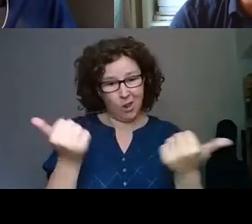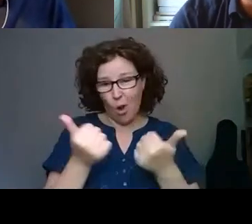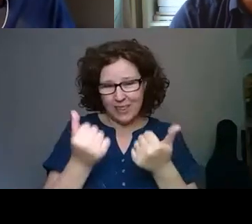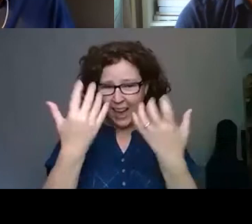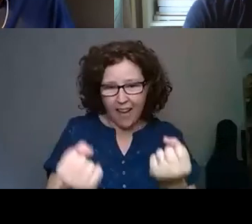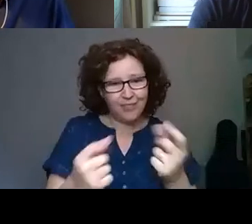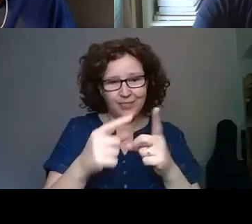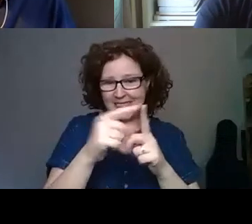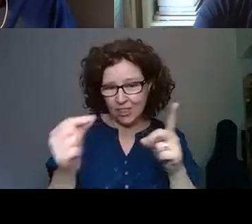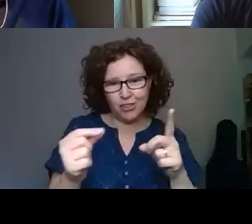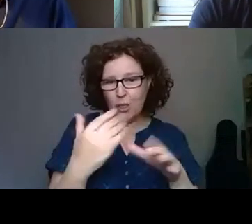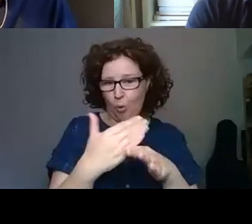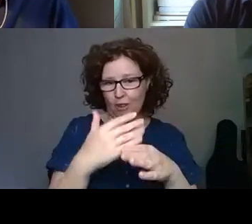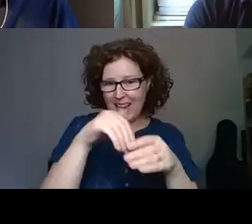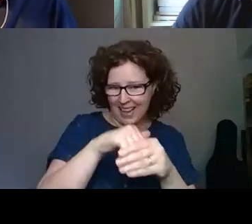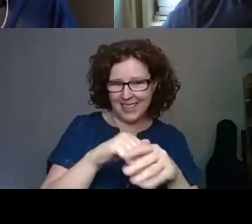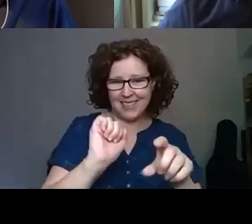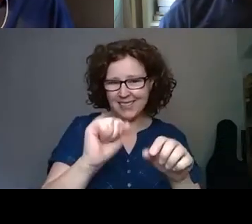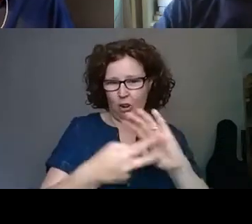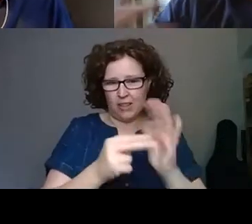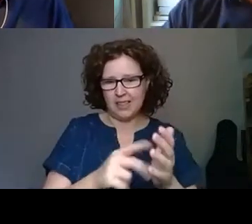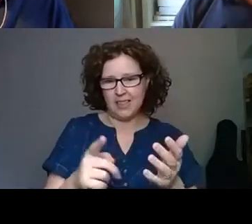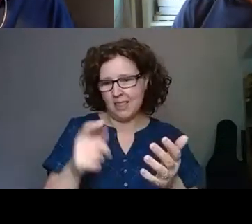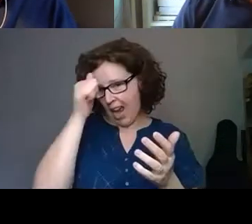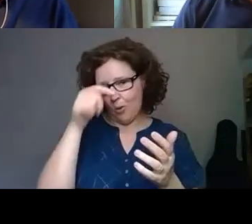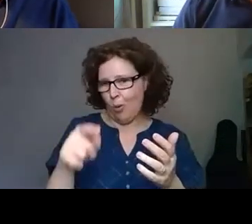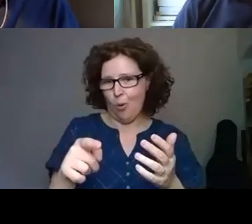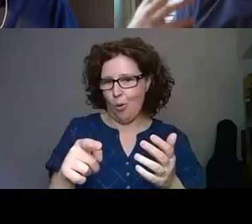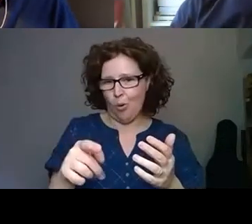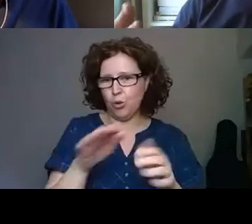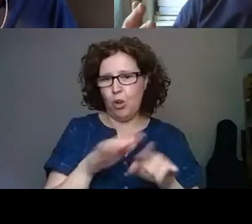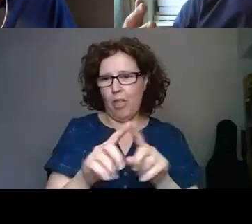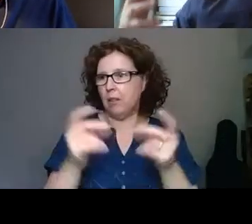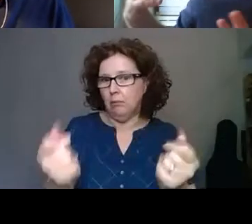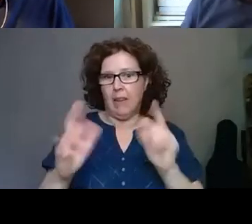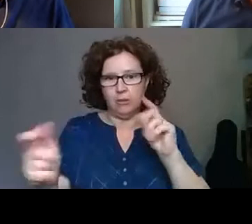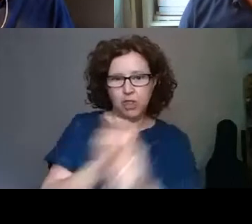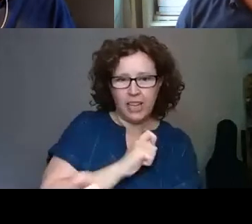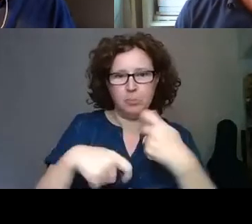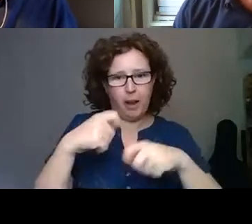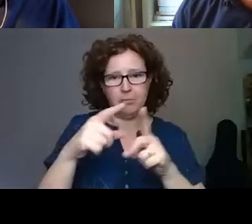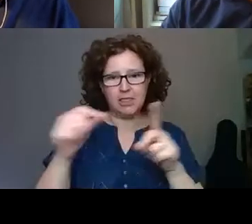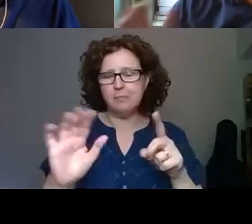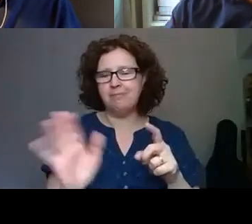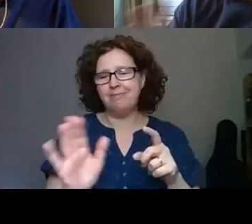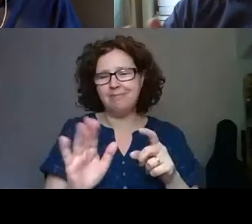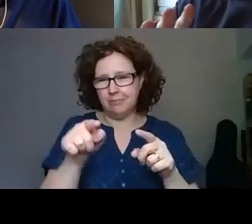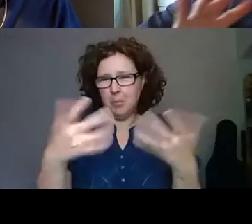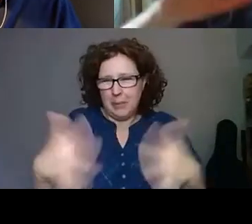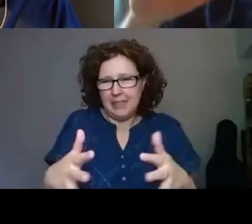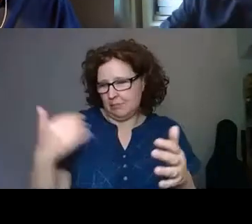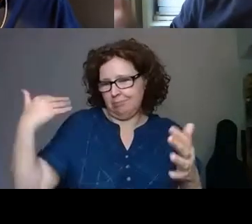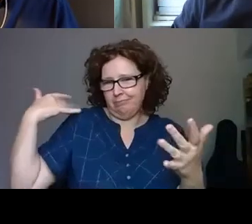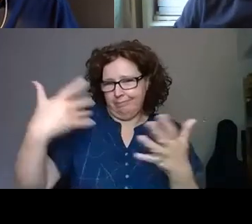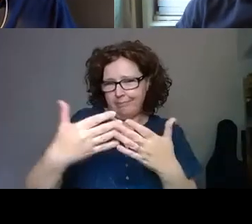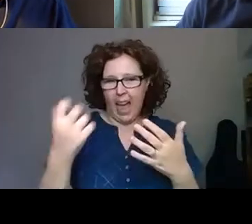digital. You don't represent organizations that that pivoted to digital and suddenly had to notice digital. I'm wondering whether you can